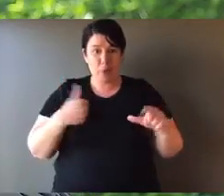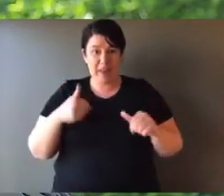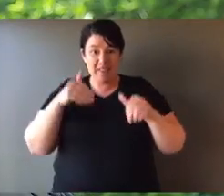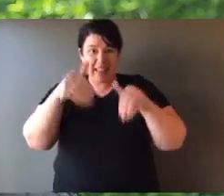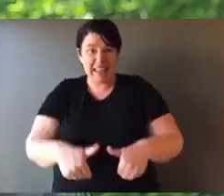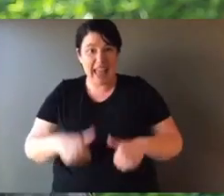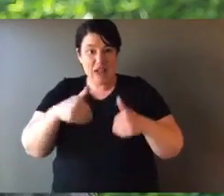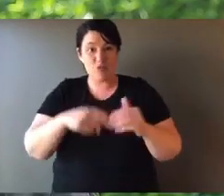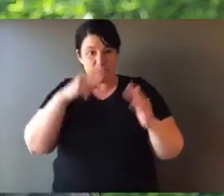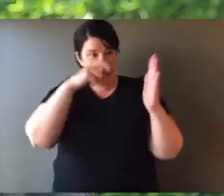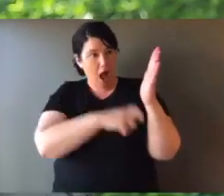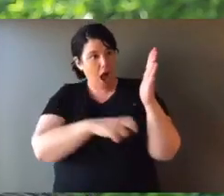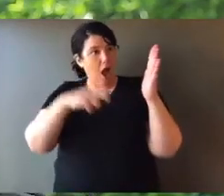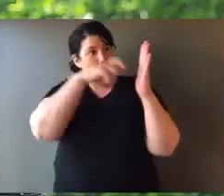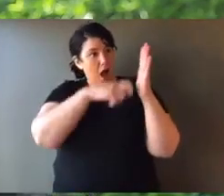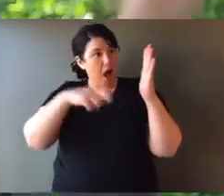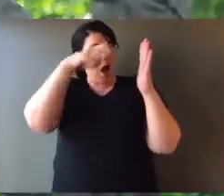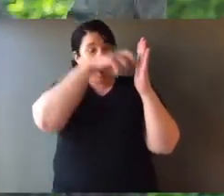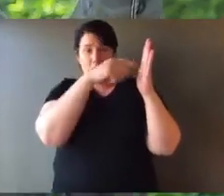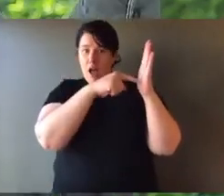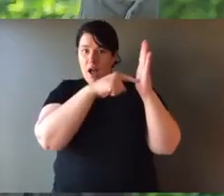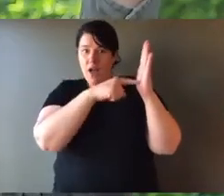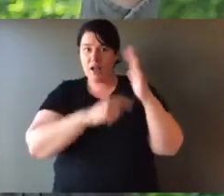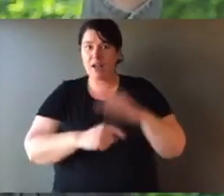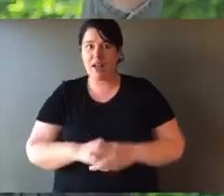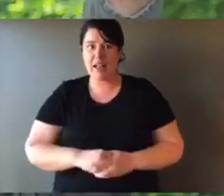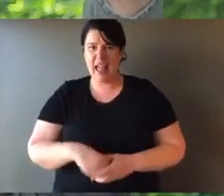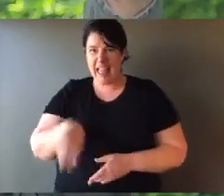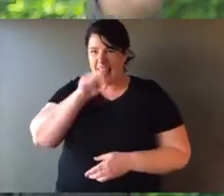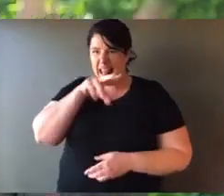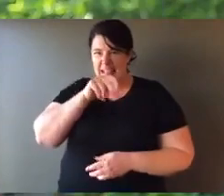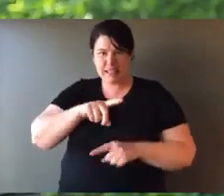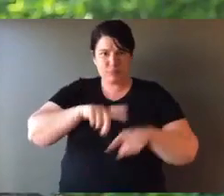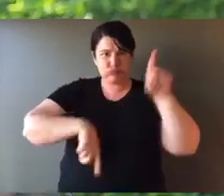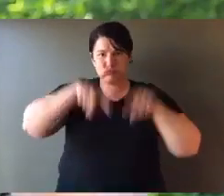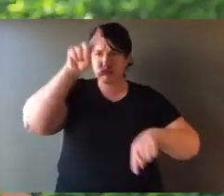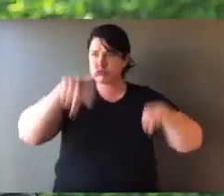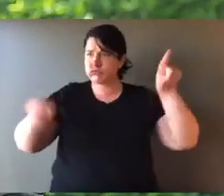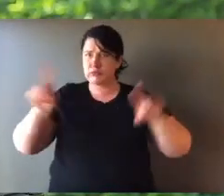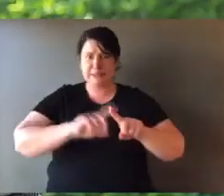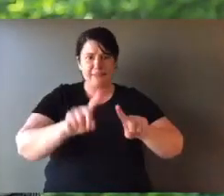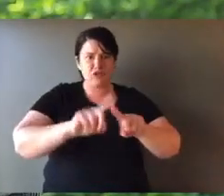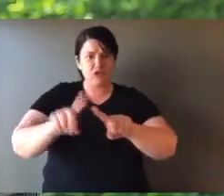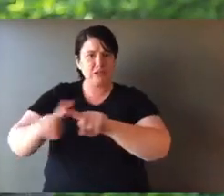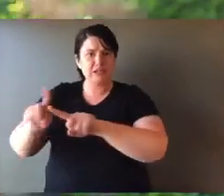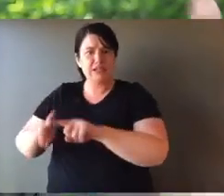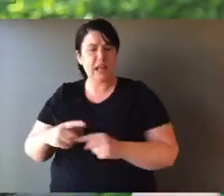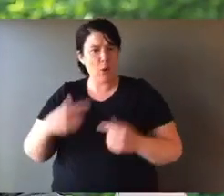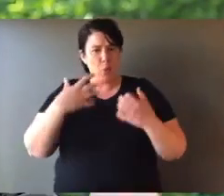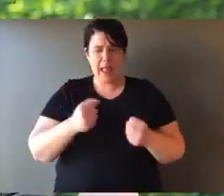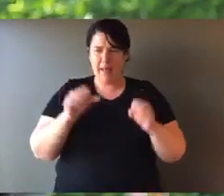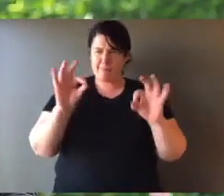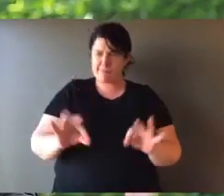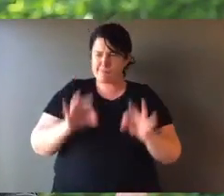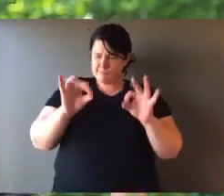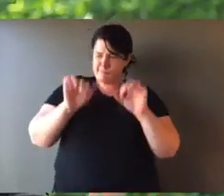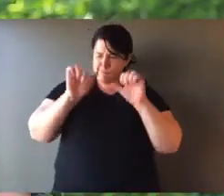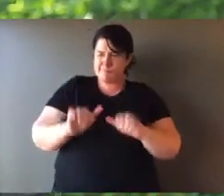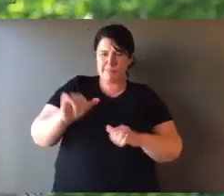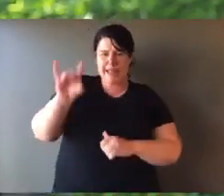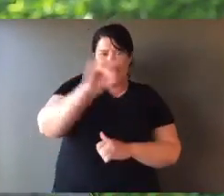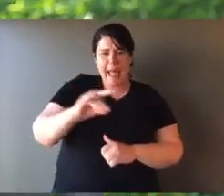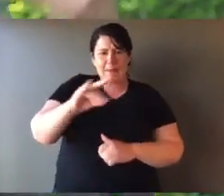Australia and we have kangaroos that climb up trees. We've got more species of lizard than anywhere else in the world.